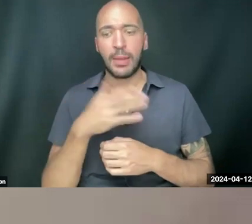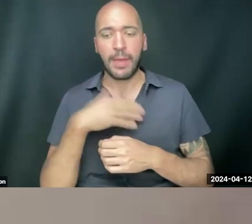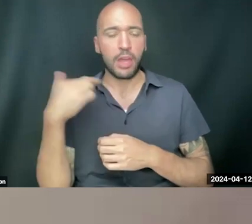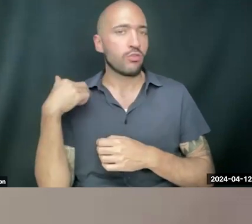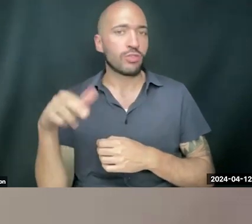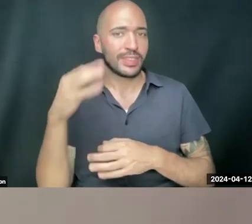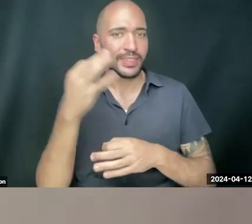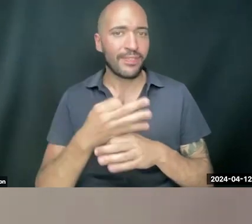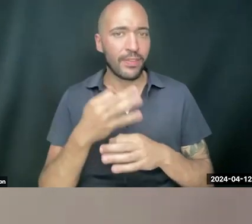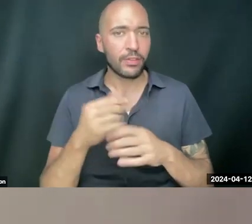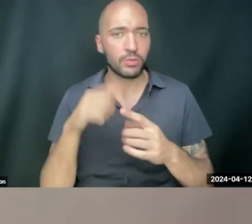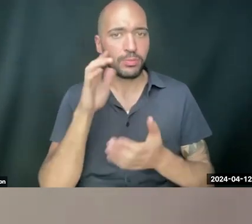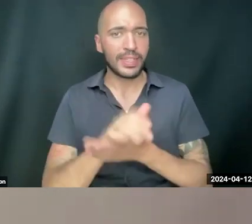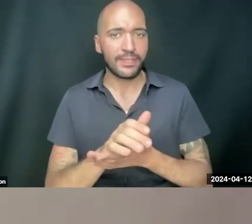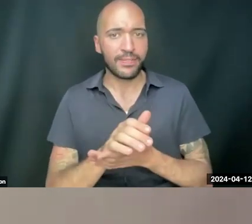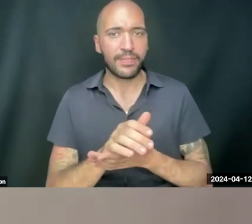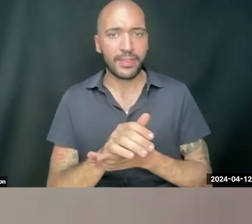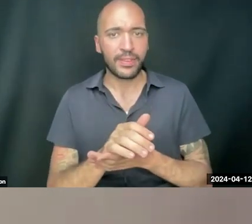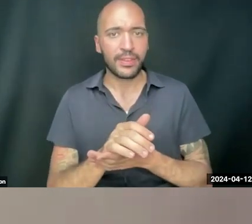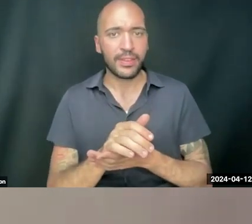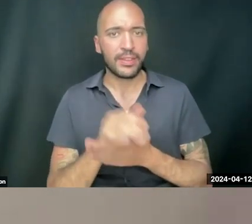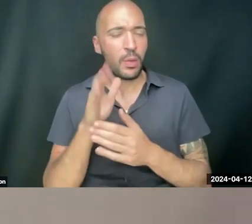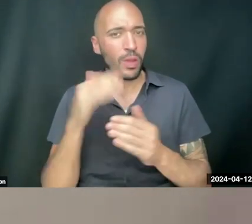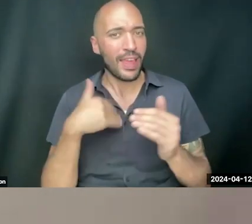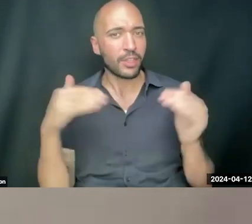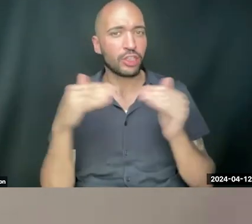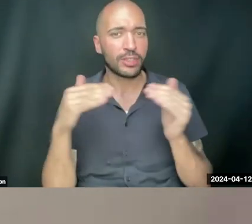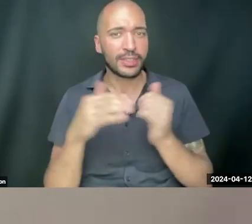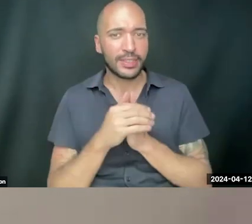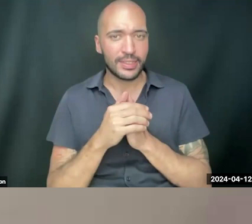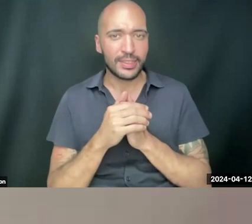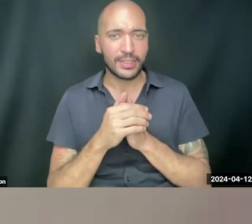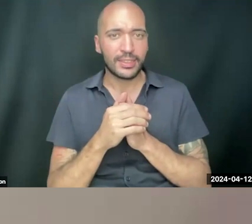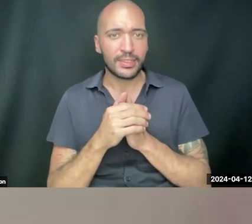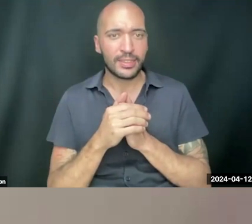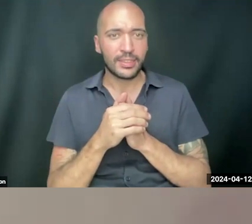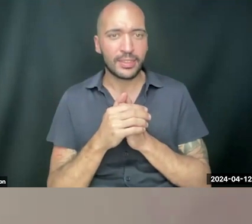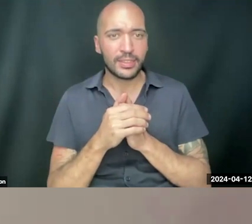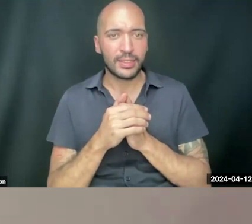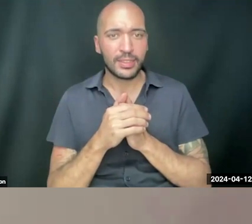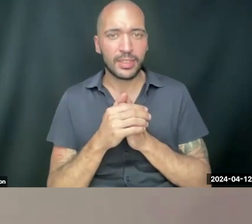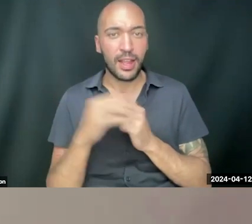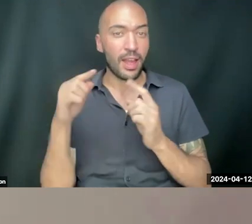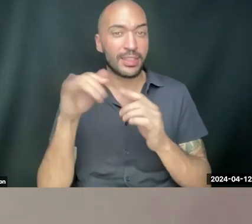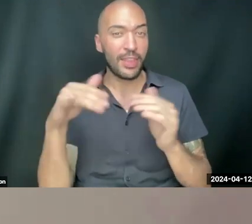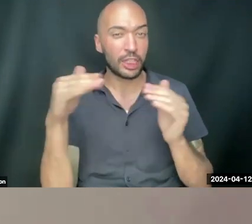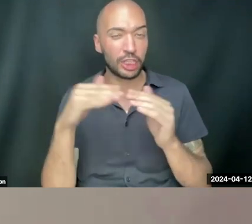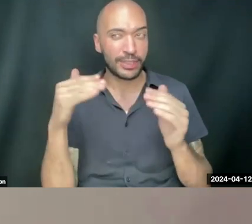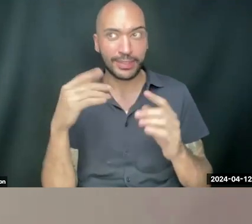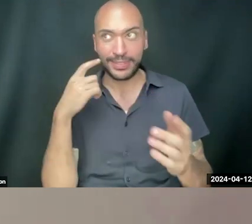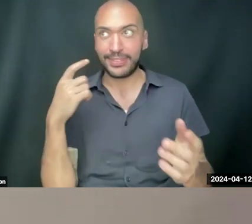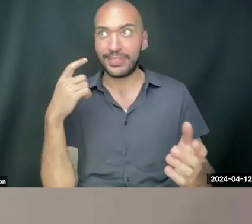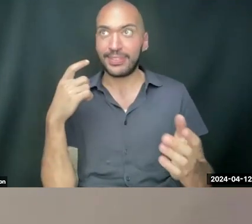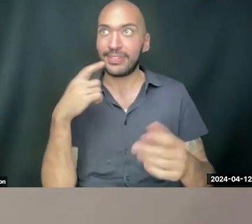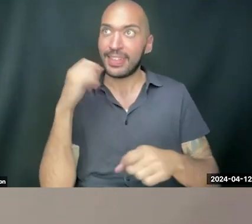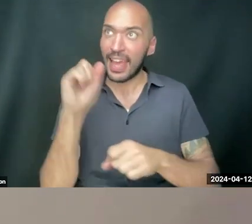faith to believe that there is going to be justice. Um, and until that justice is seen and